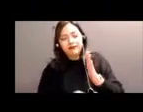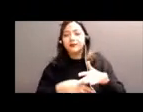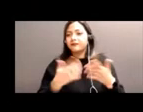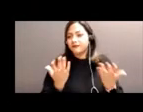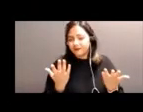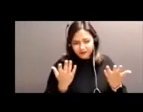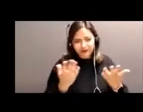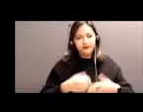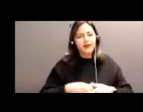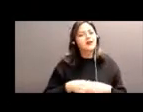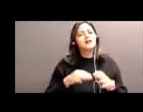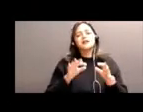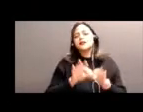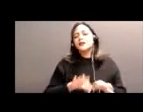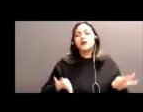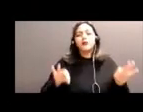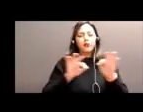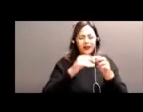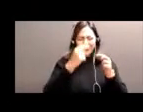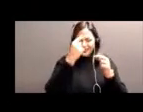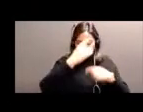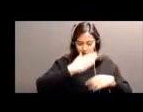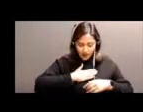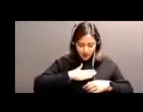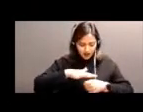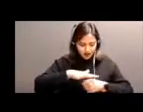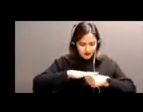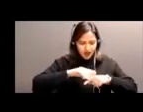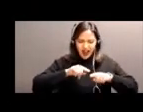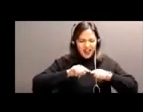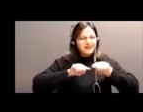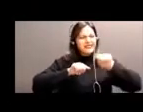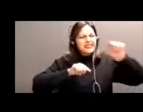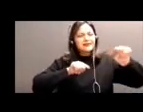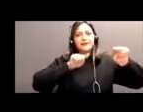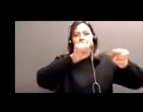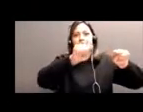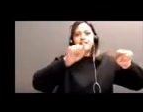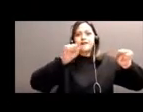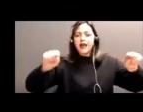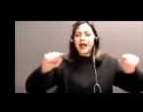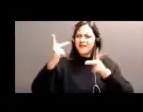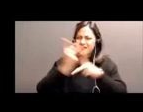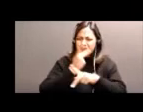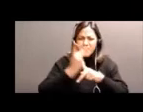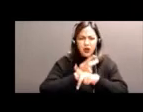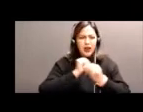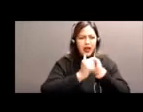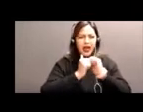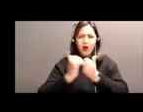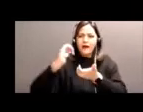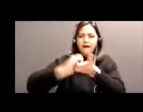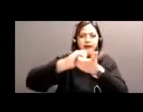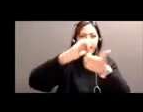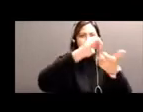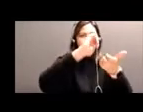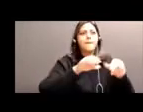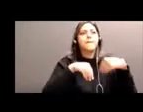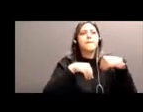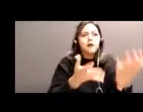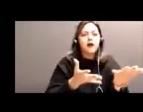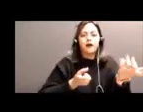think beyond where you are and how you too collaboratively bring the supports together.